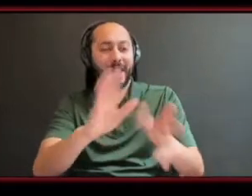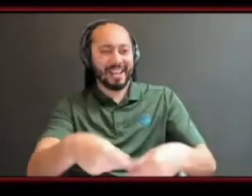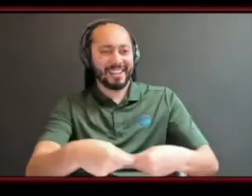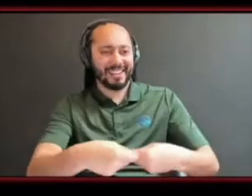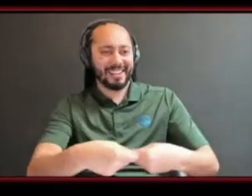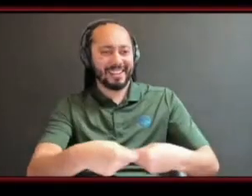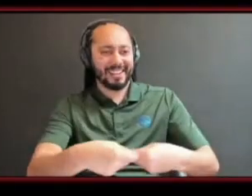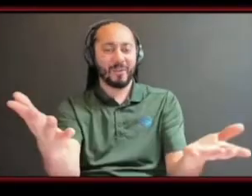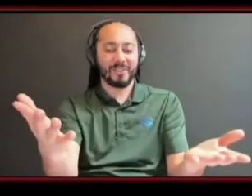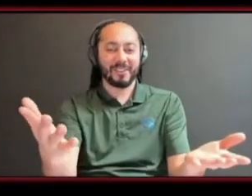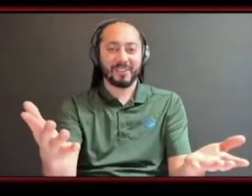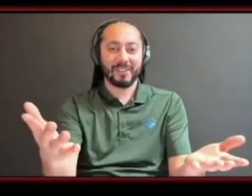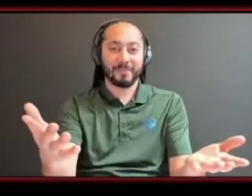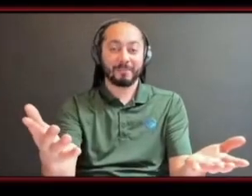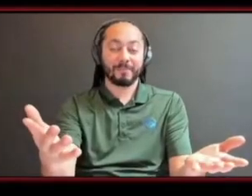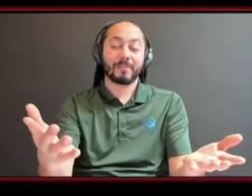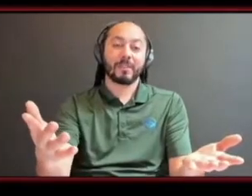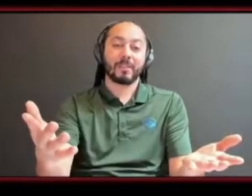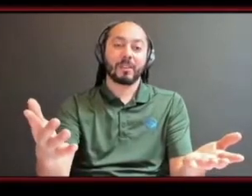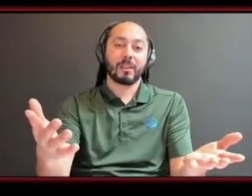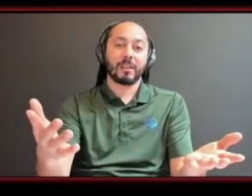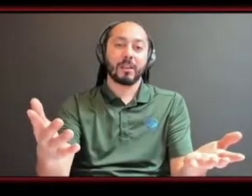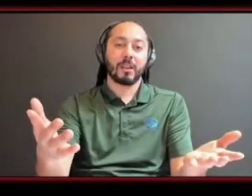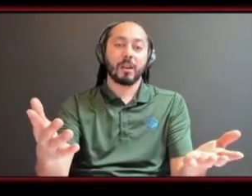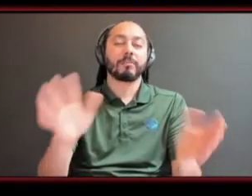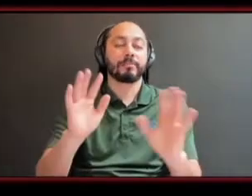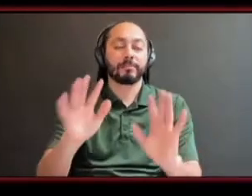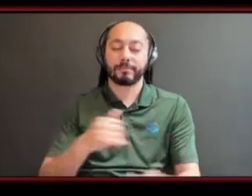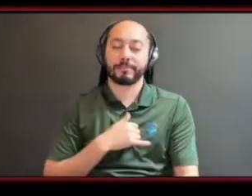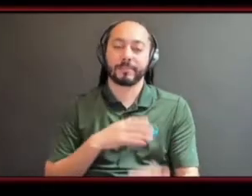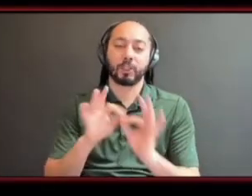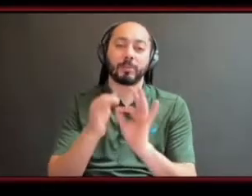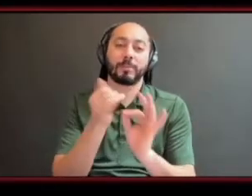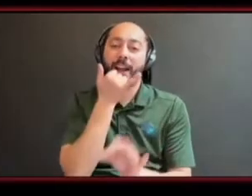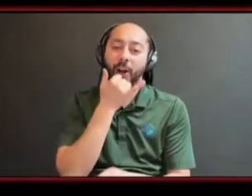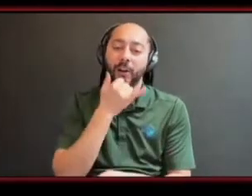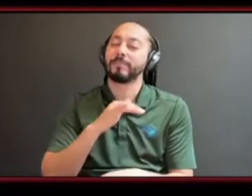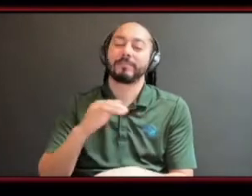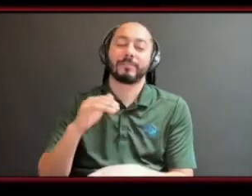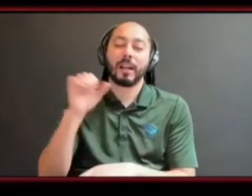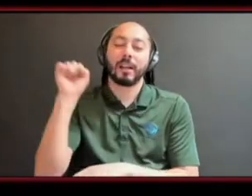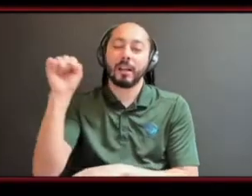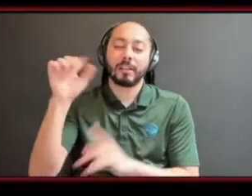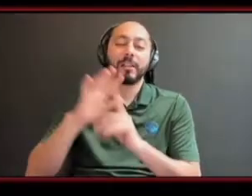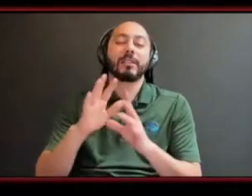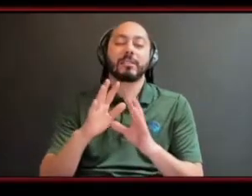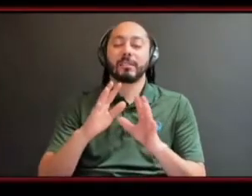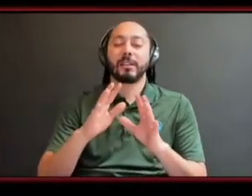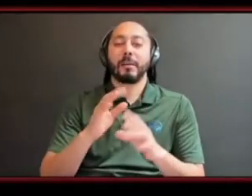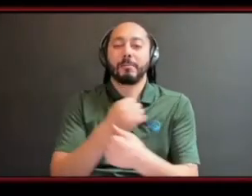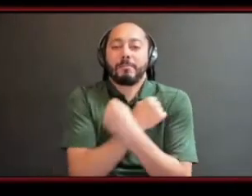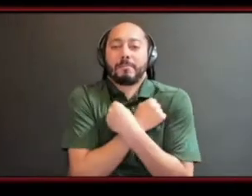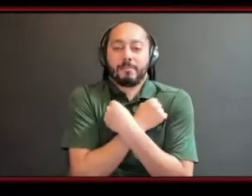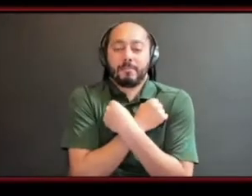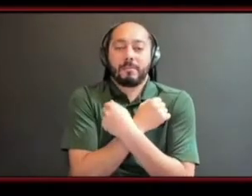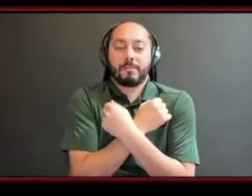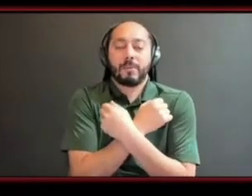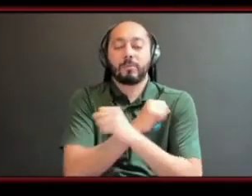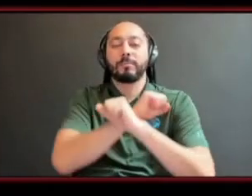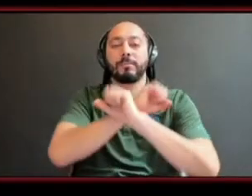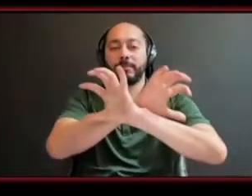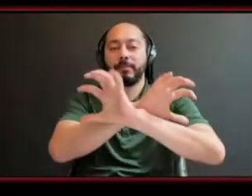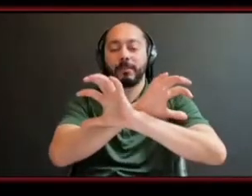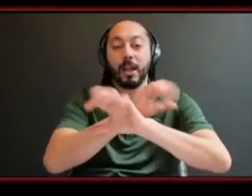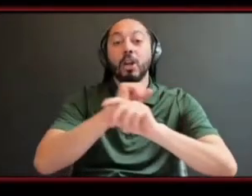black panther passed away just a few days before after that and everyone thought it was in memory of him but really it was